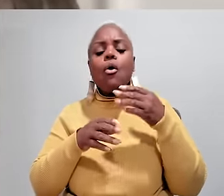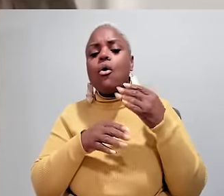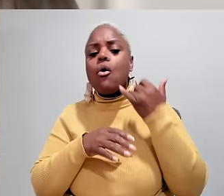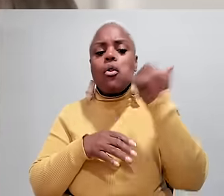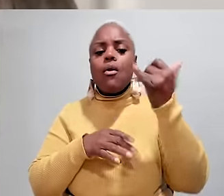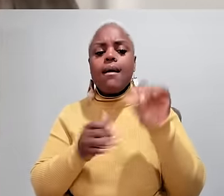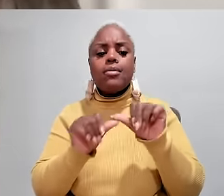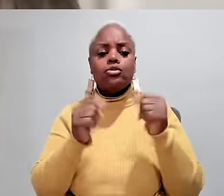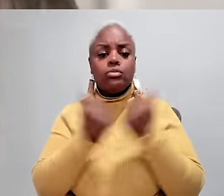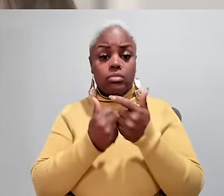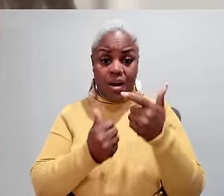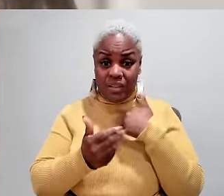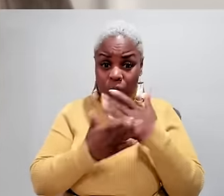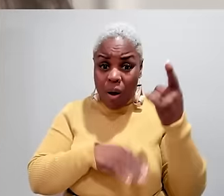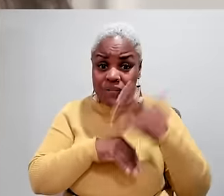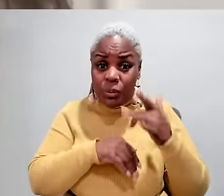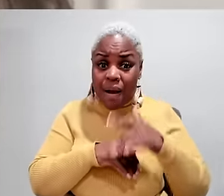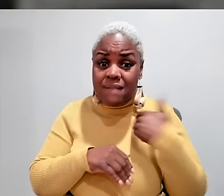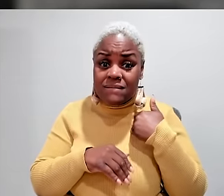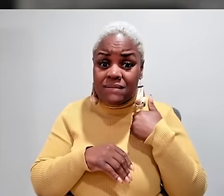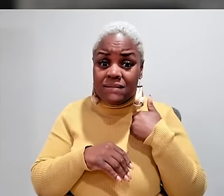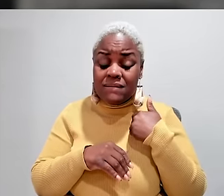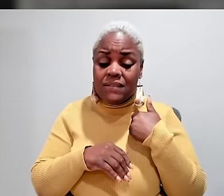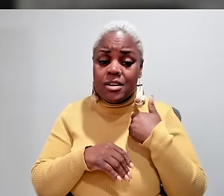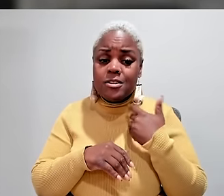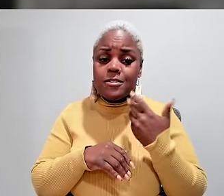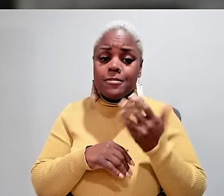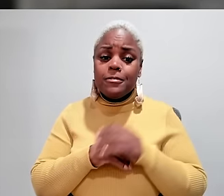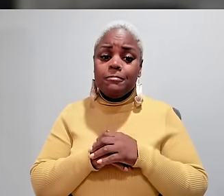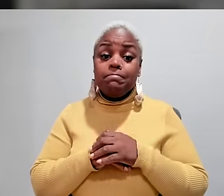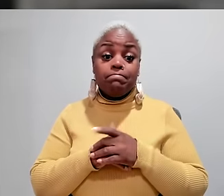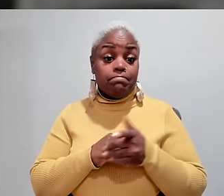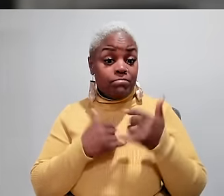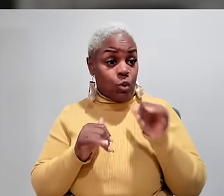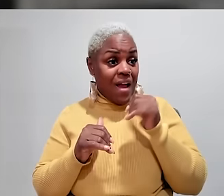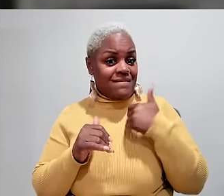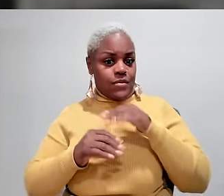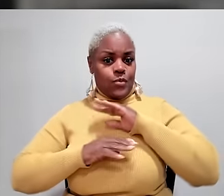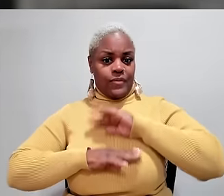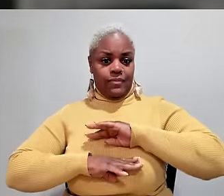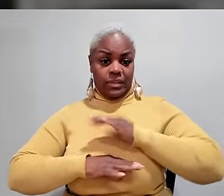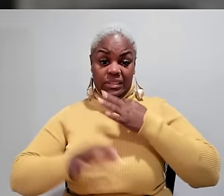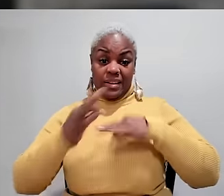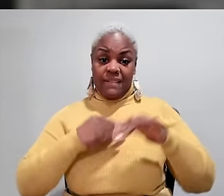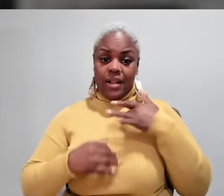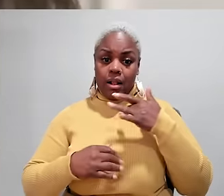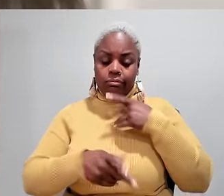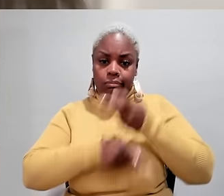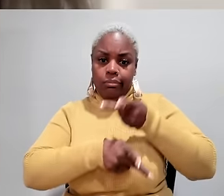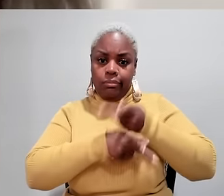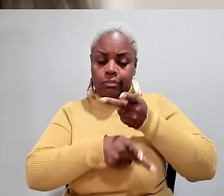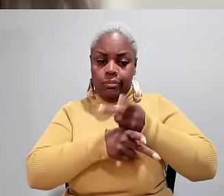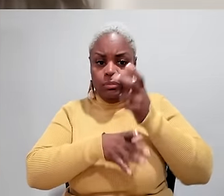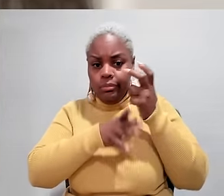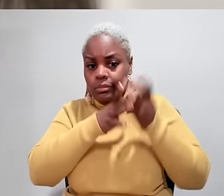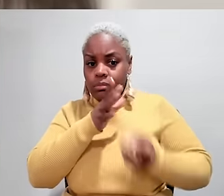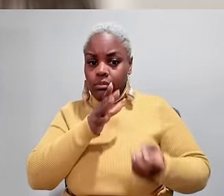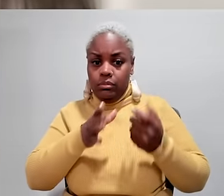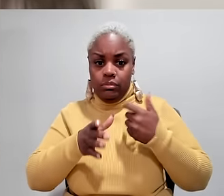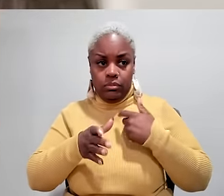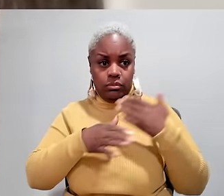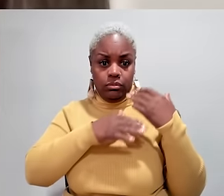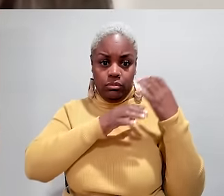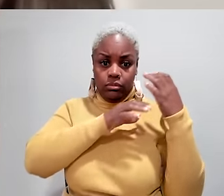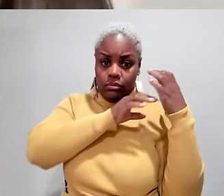calling agencies, do you have someone available? And so they still do not have relief. So, instead of filling that caregiving hole,